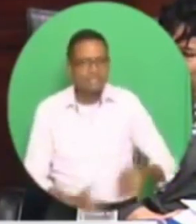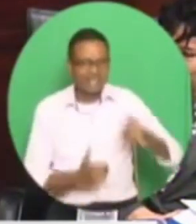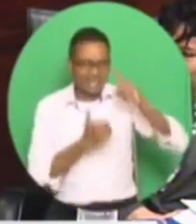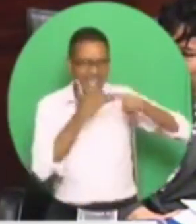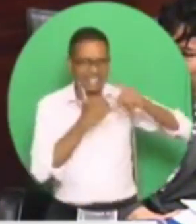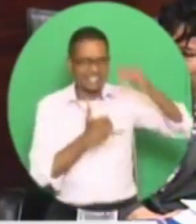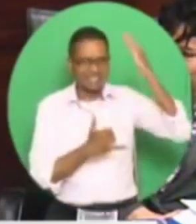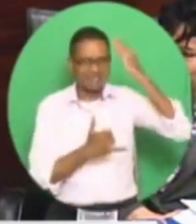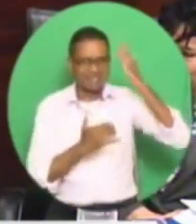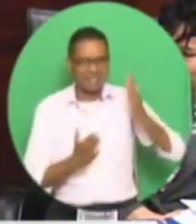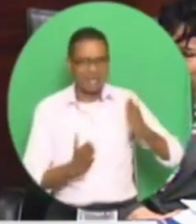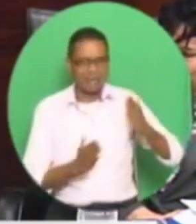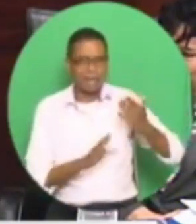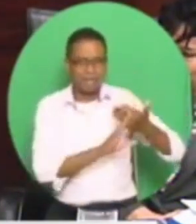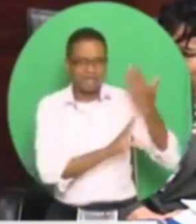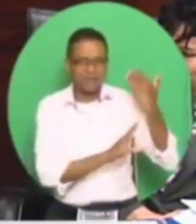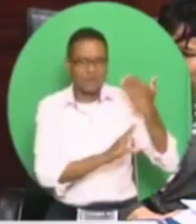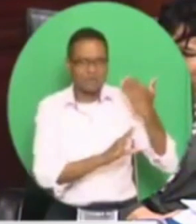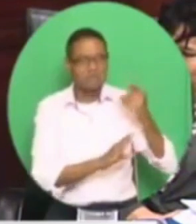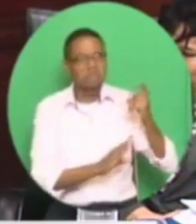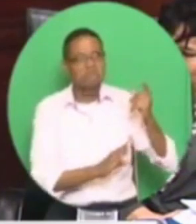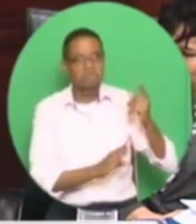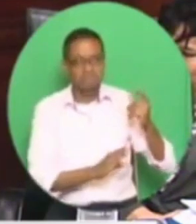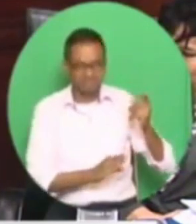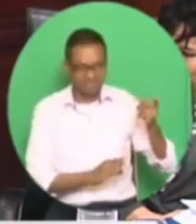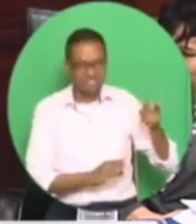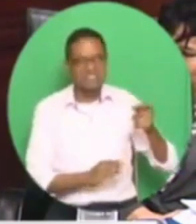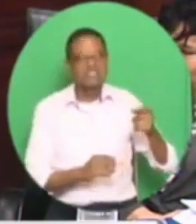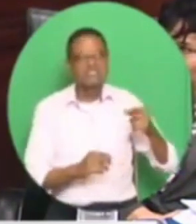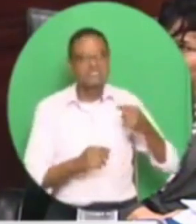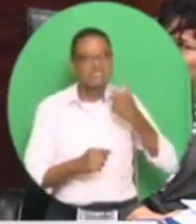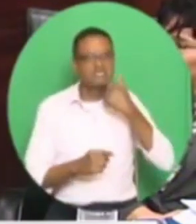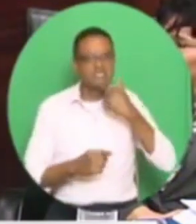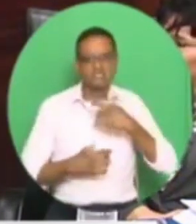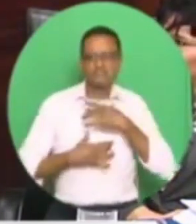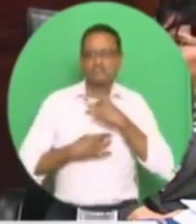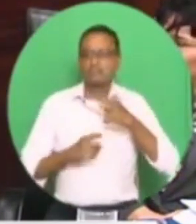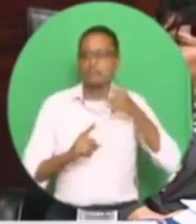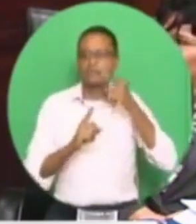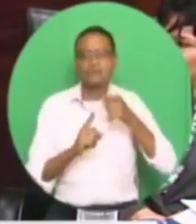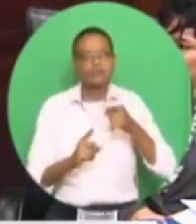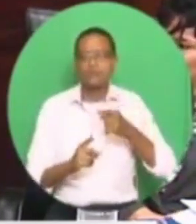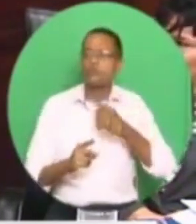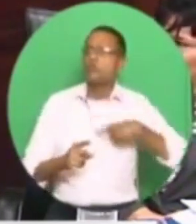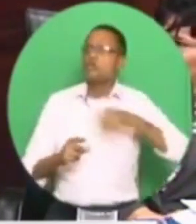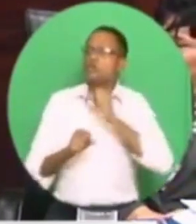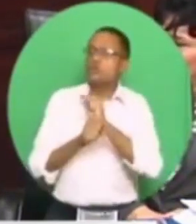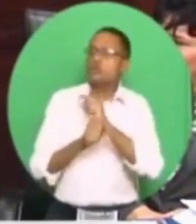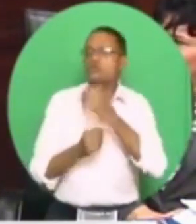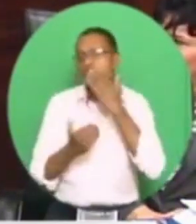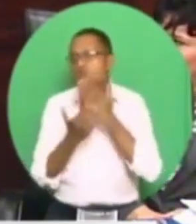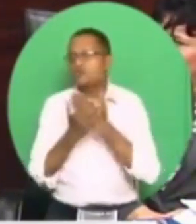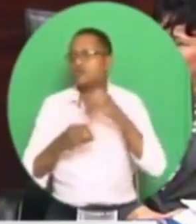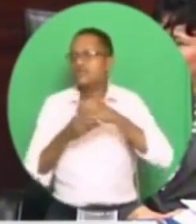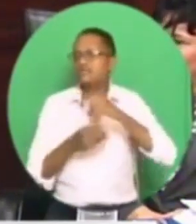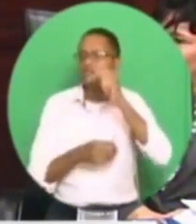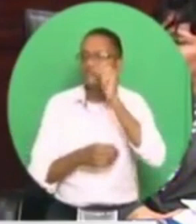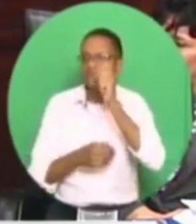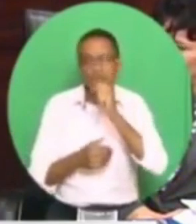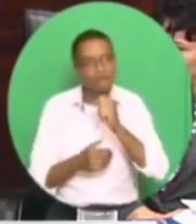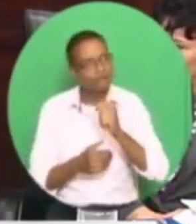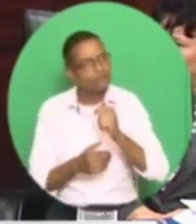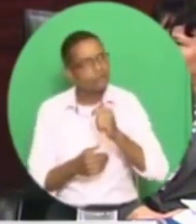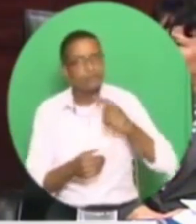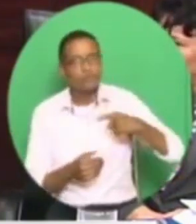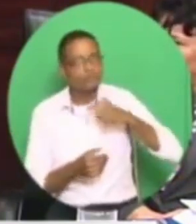me made an interesting point about the work they're doing in Tobago and so on. And we remembered in Tobago,